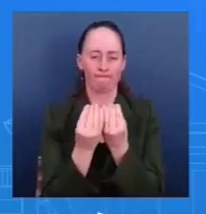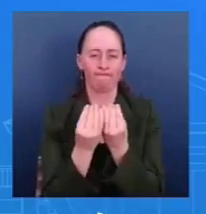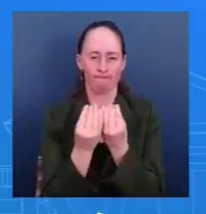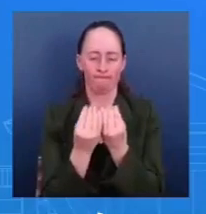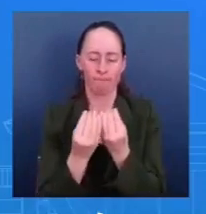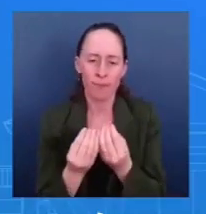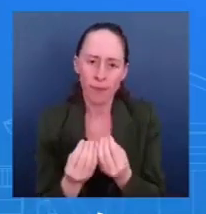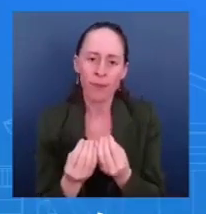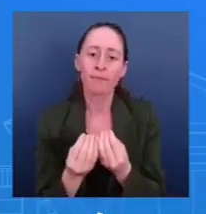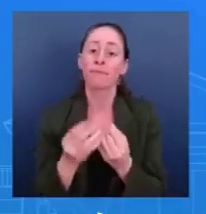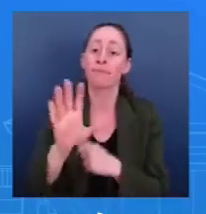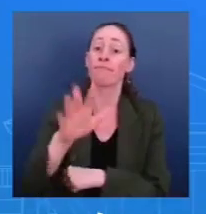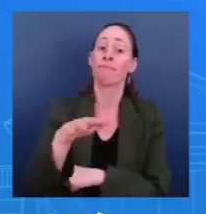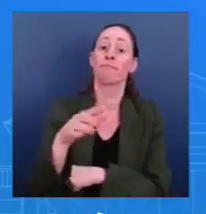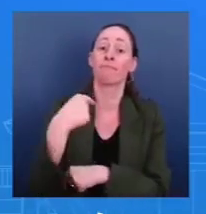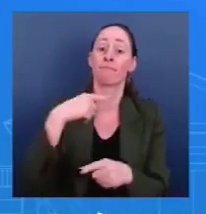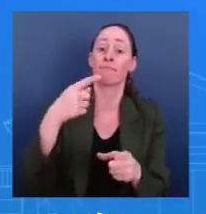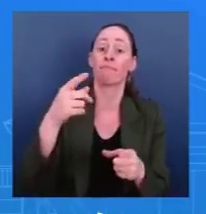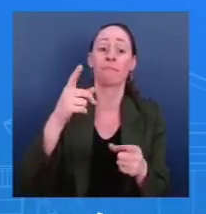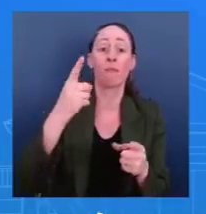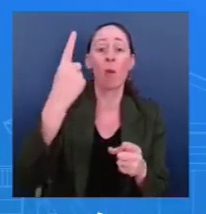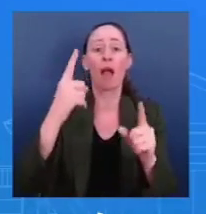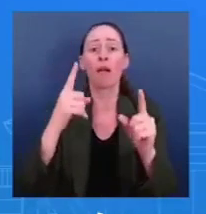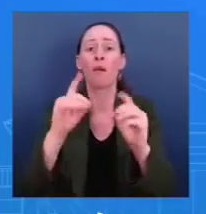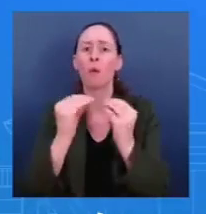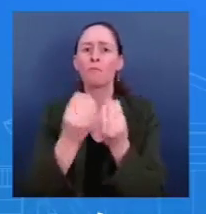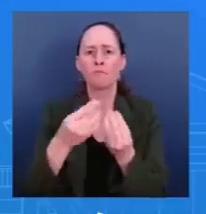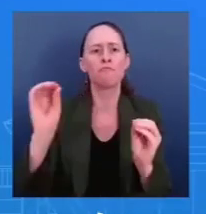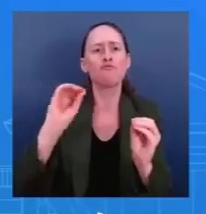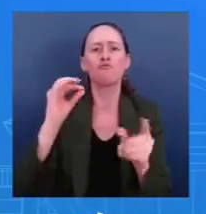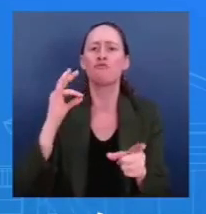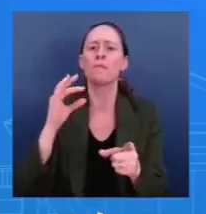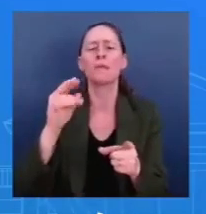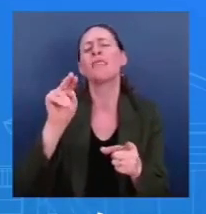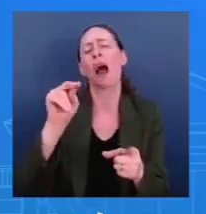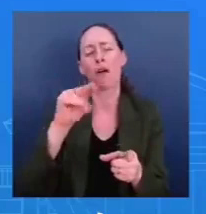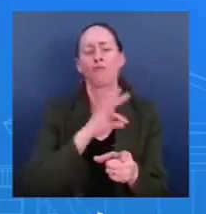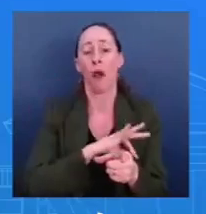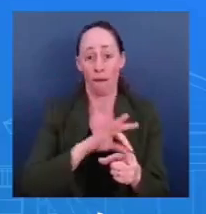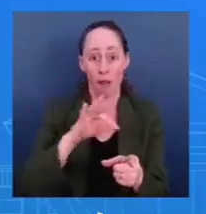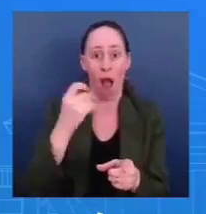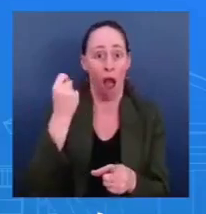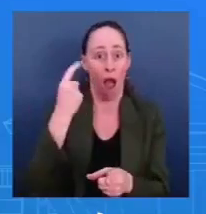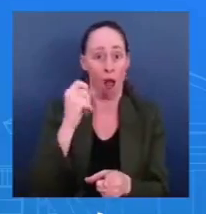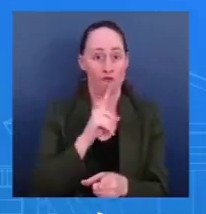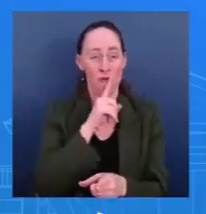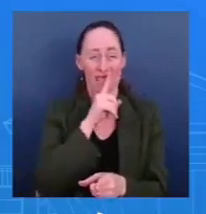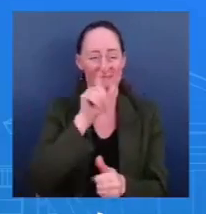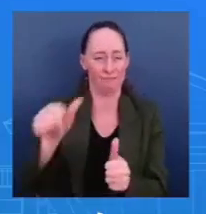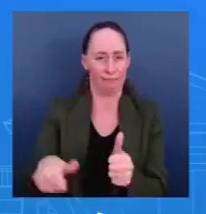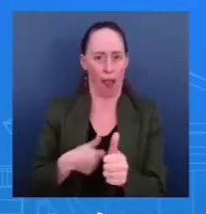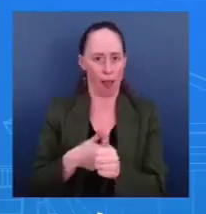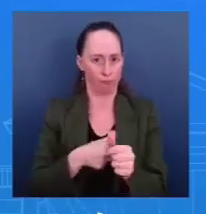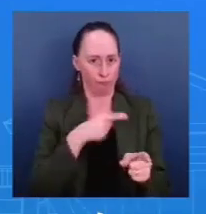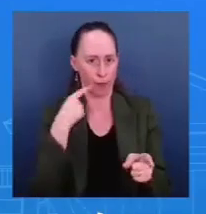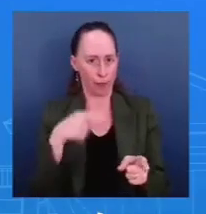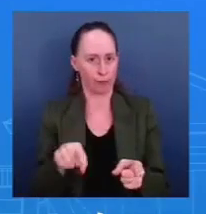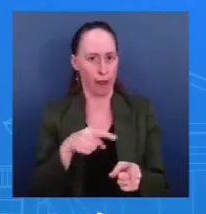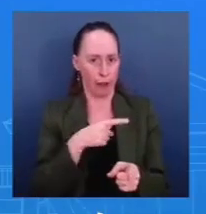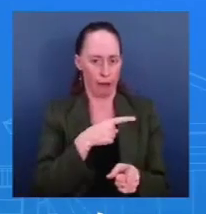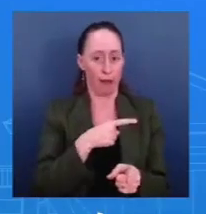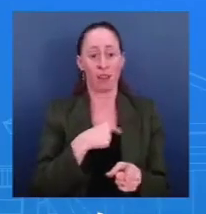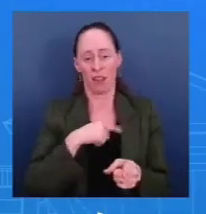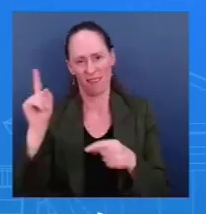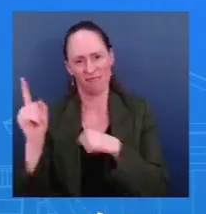that uses artificial intelligence to create and distribute online Russian disinformation for use against election campaigns.